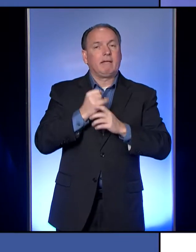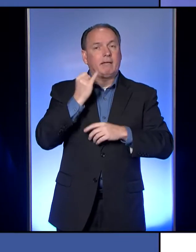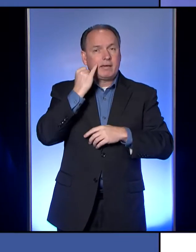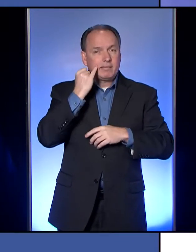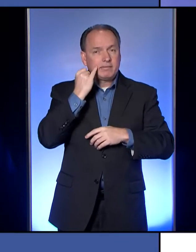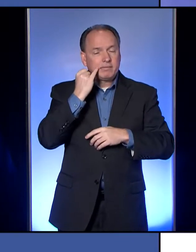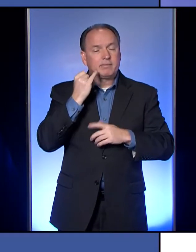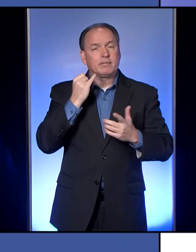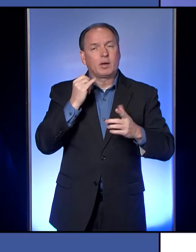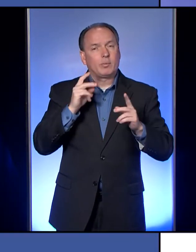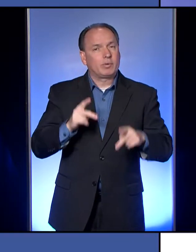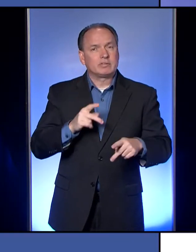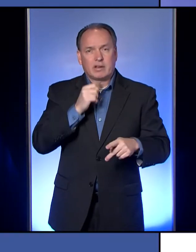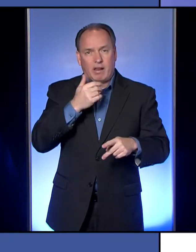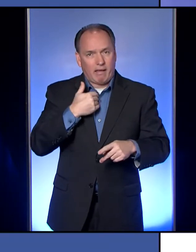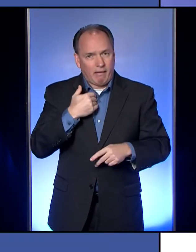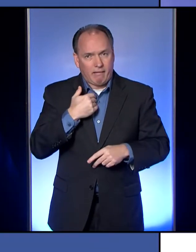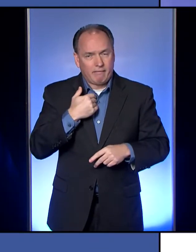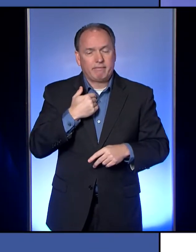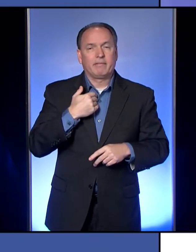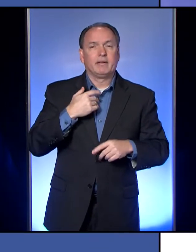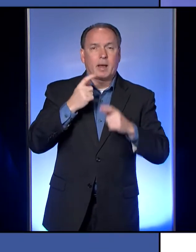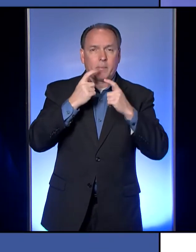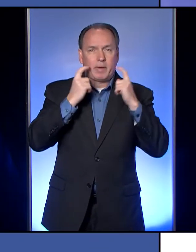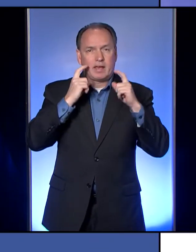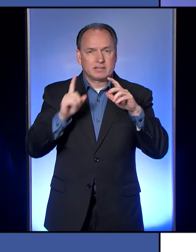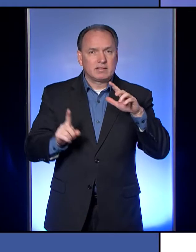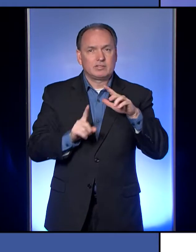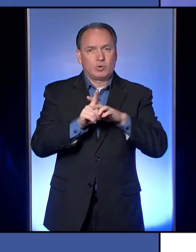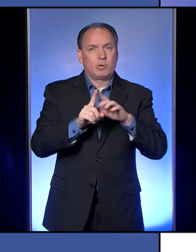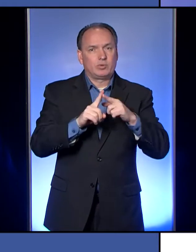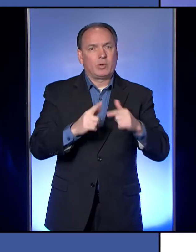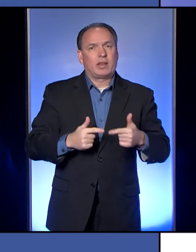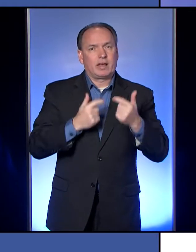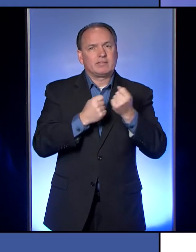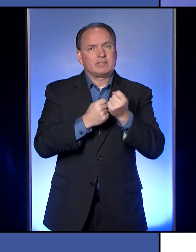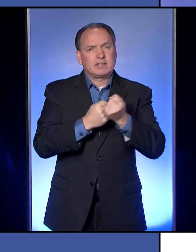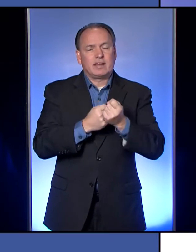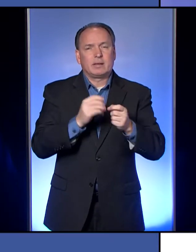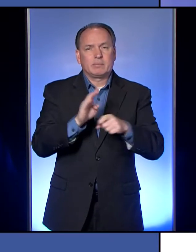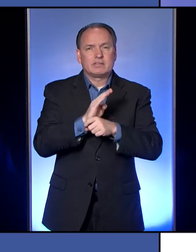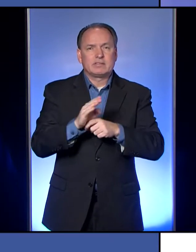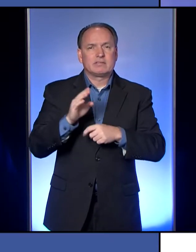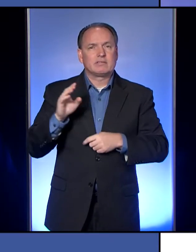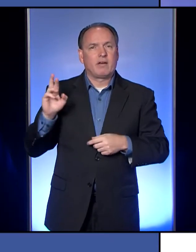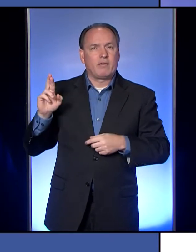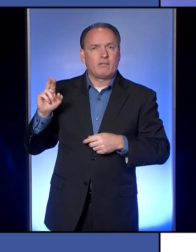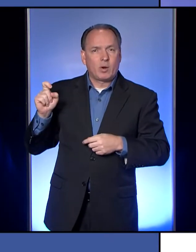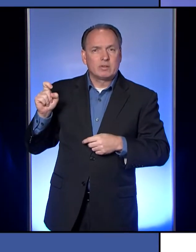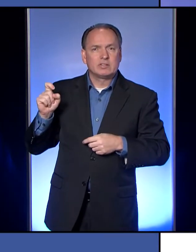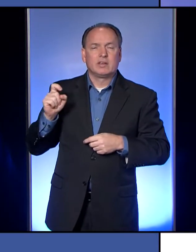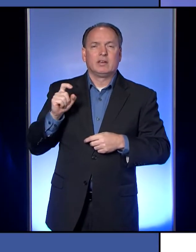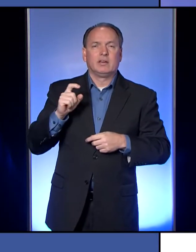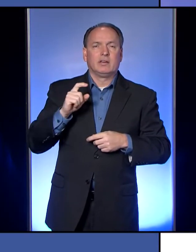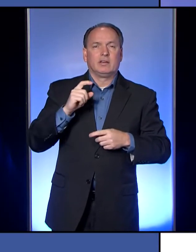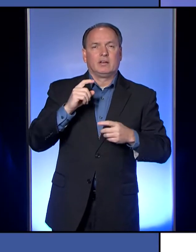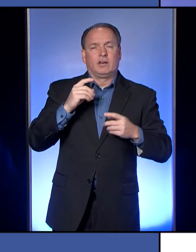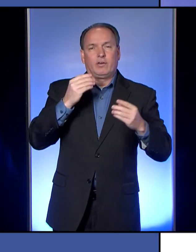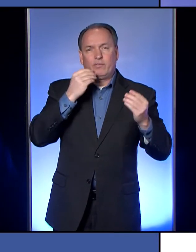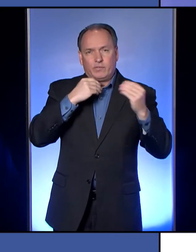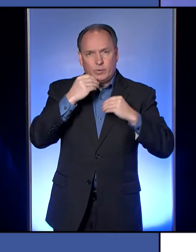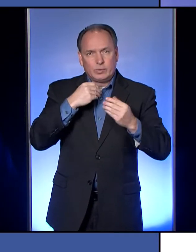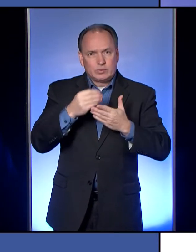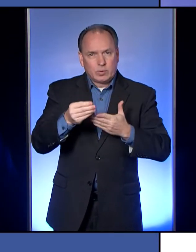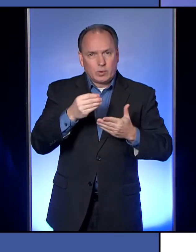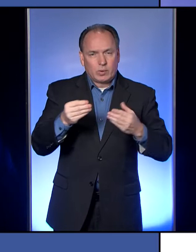can, if a person doesn't have a mask and they come to a life sustaining business, such as a pharmacy or a grocery store, um,